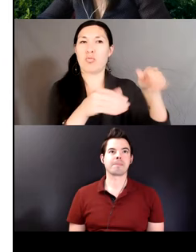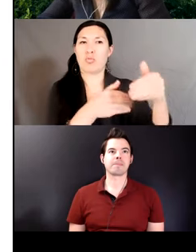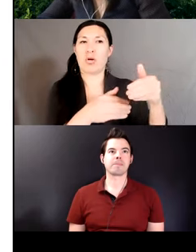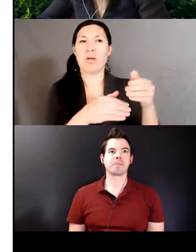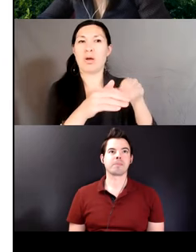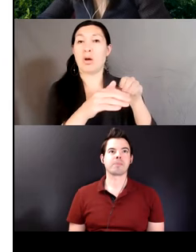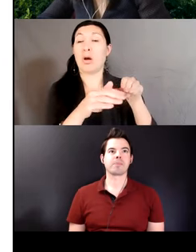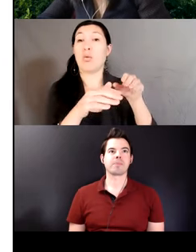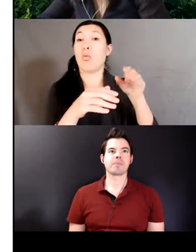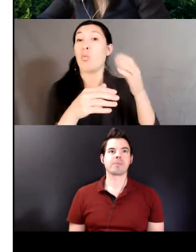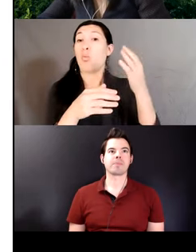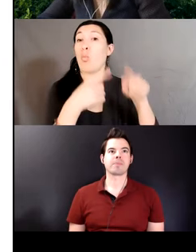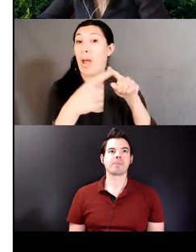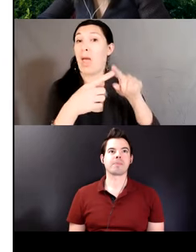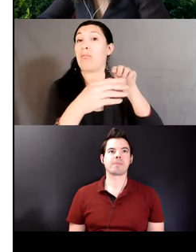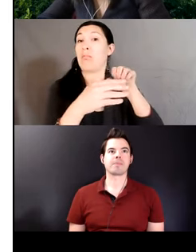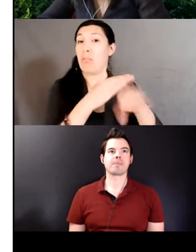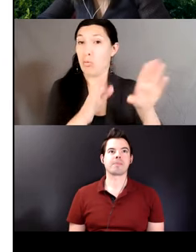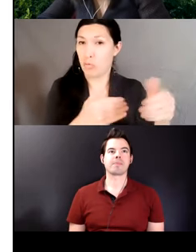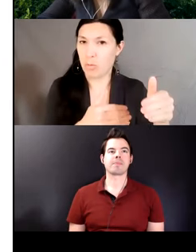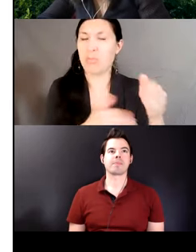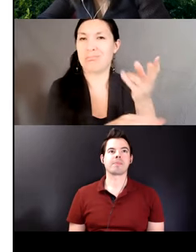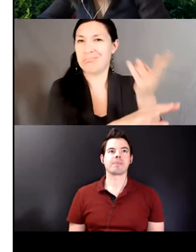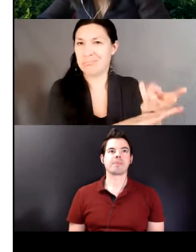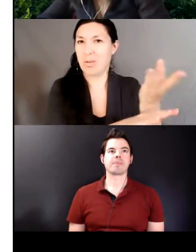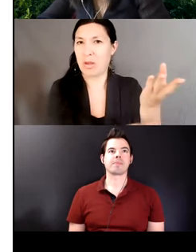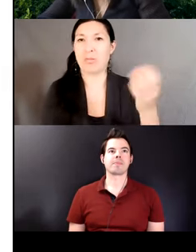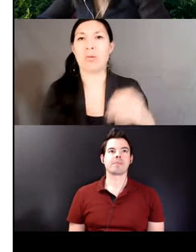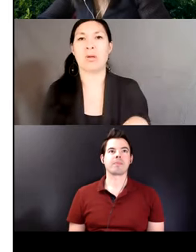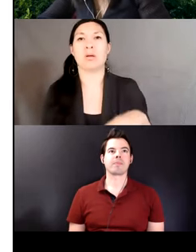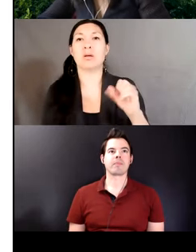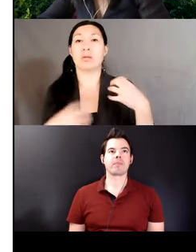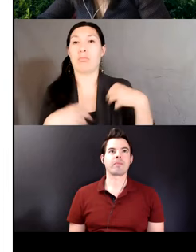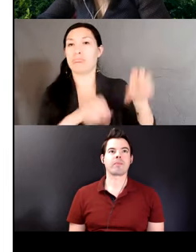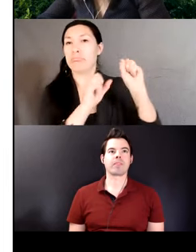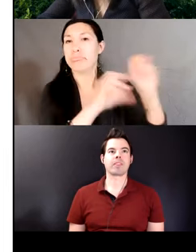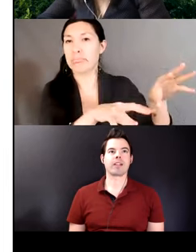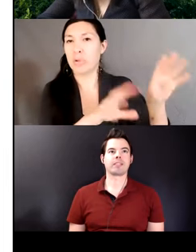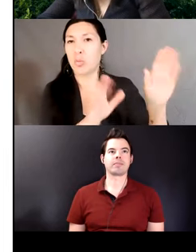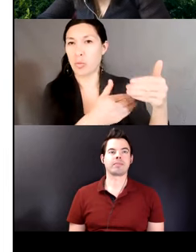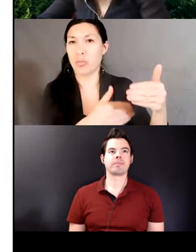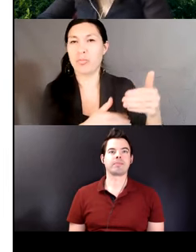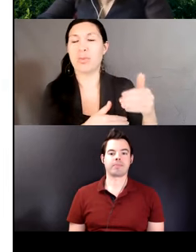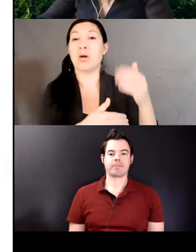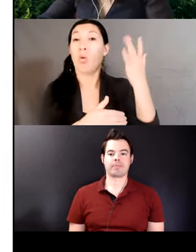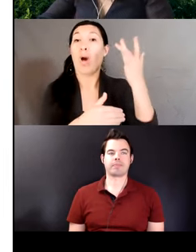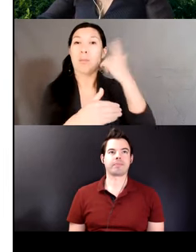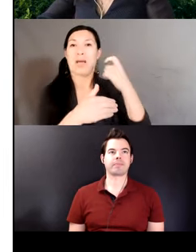suggesting the addressee to save her backpack inside the room as she enters that room to sleep